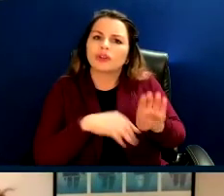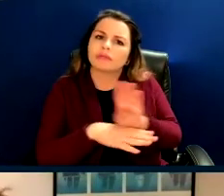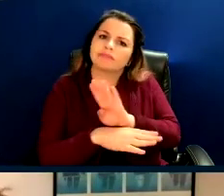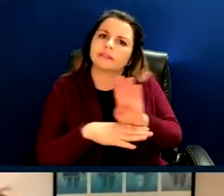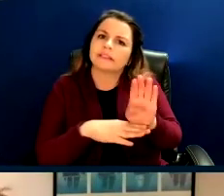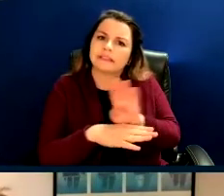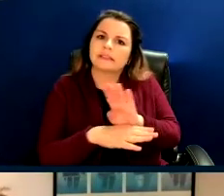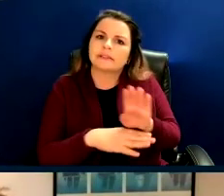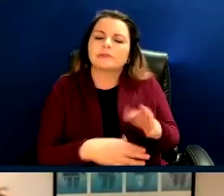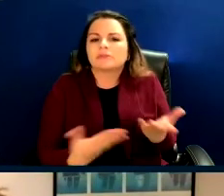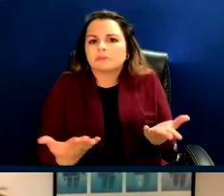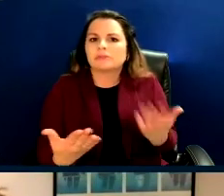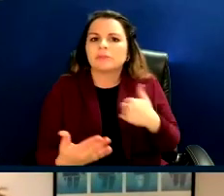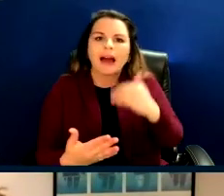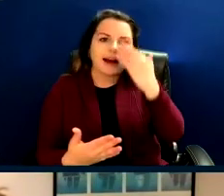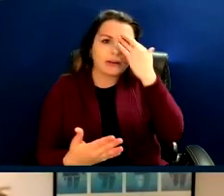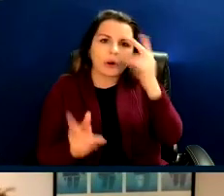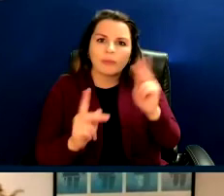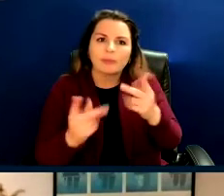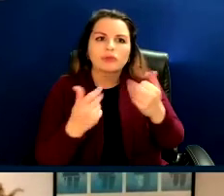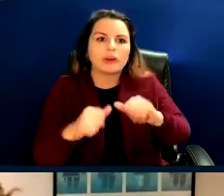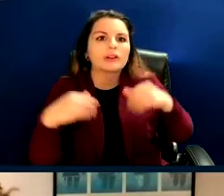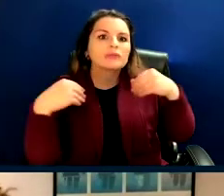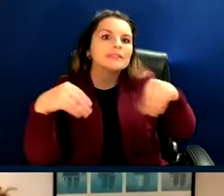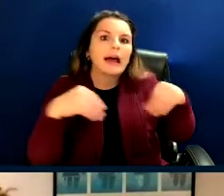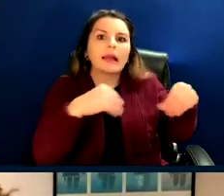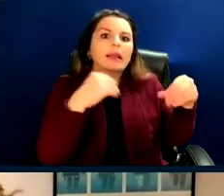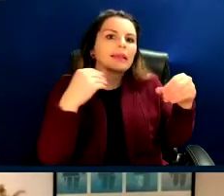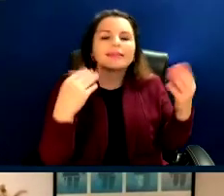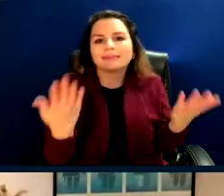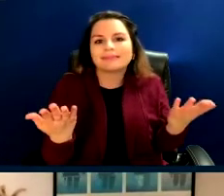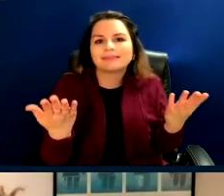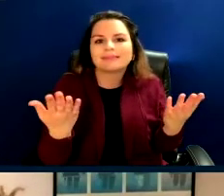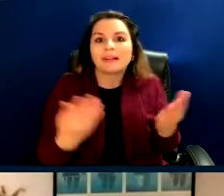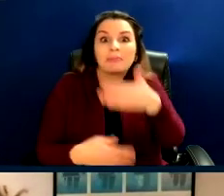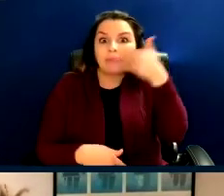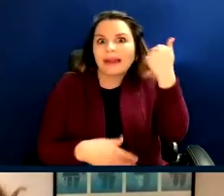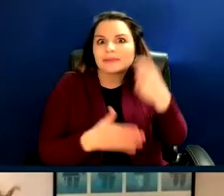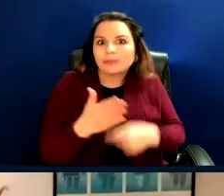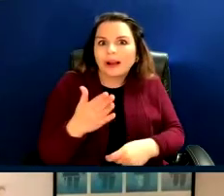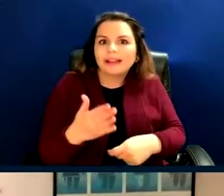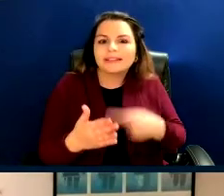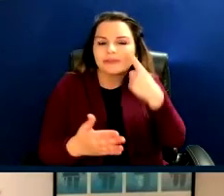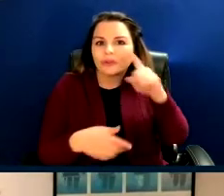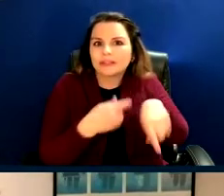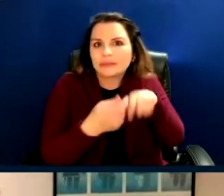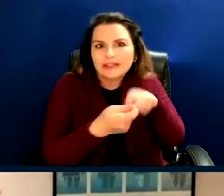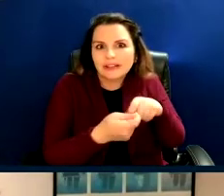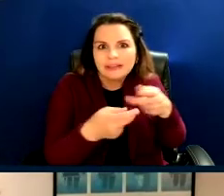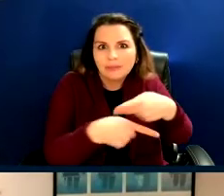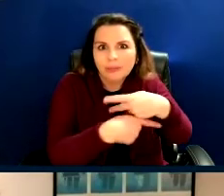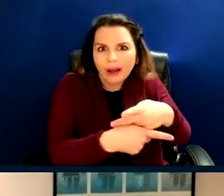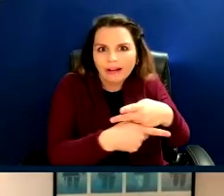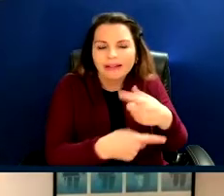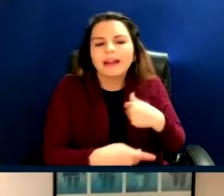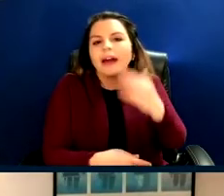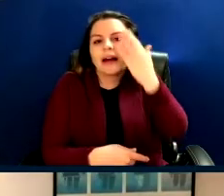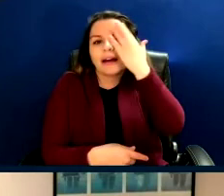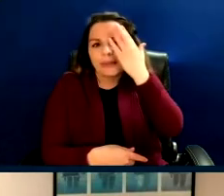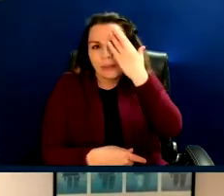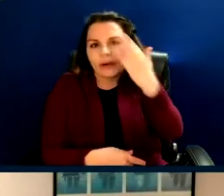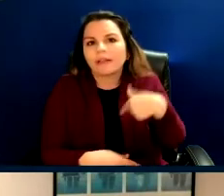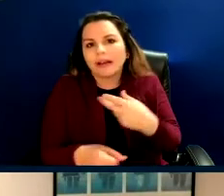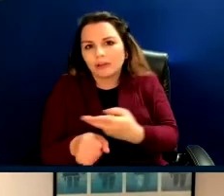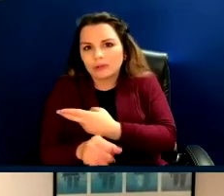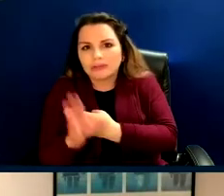and everybody's going to be trying to advertise the best price on cleats on, you know, on a search engine. So I'm very aware of that.